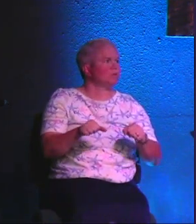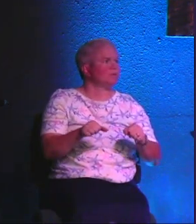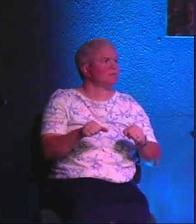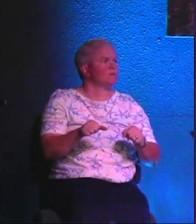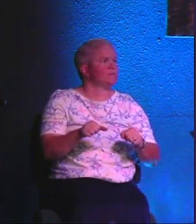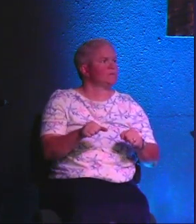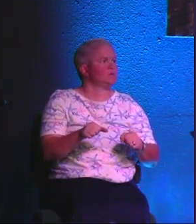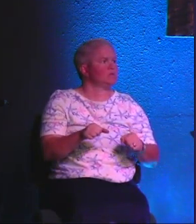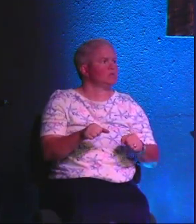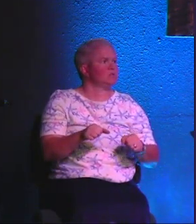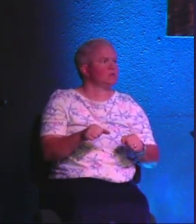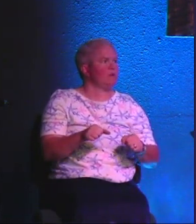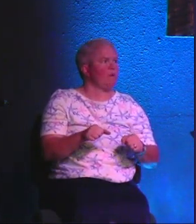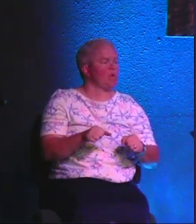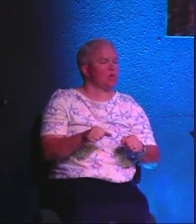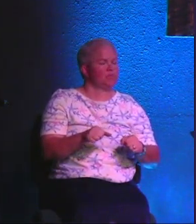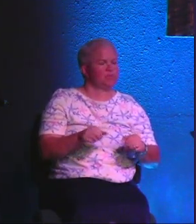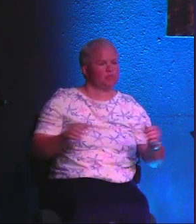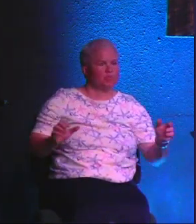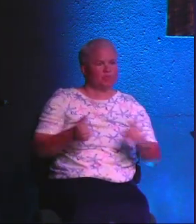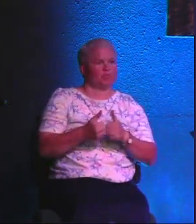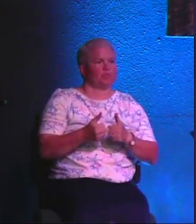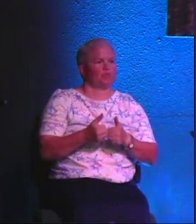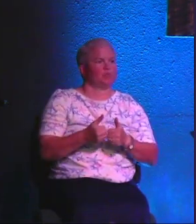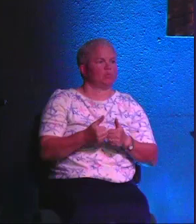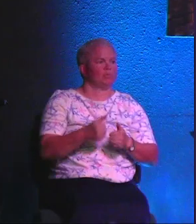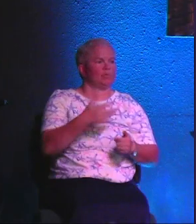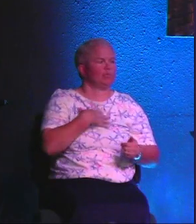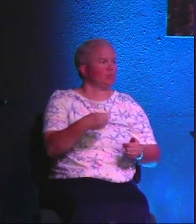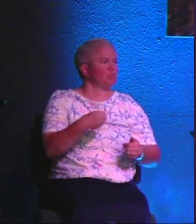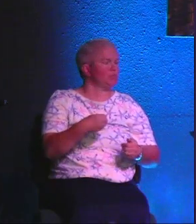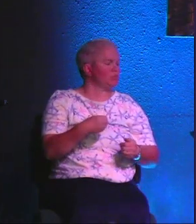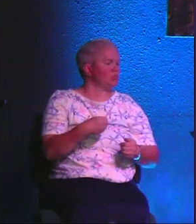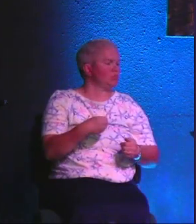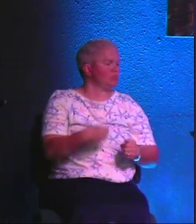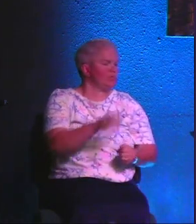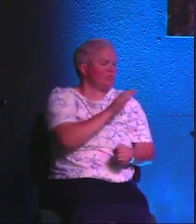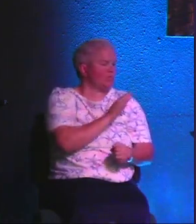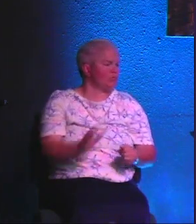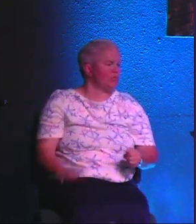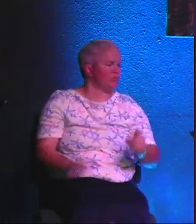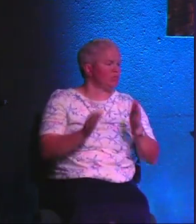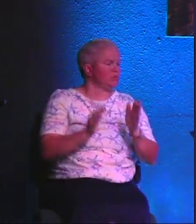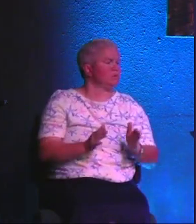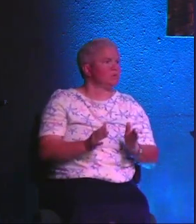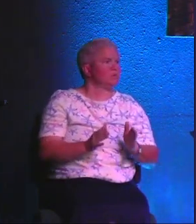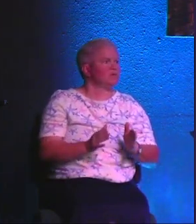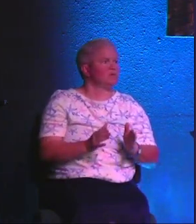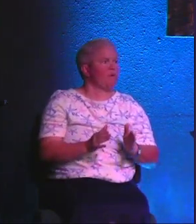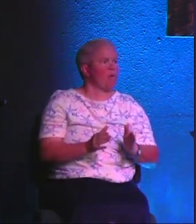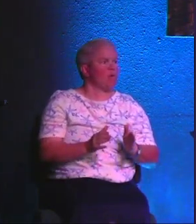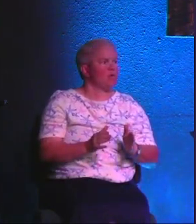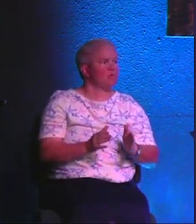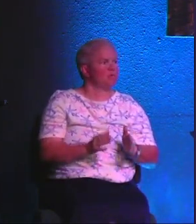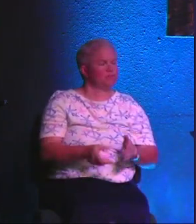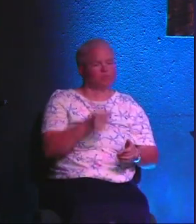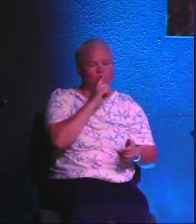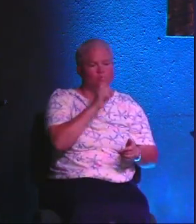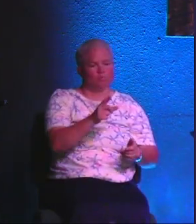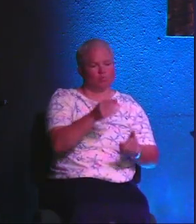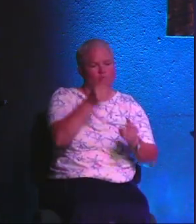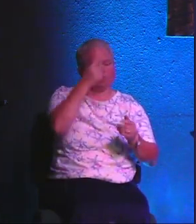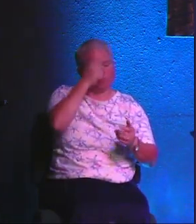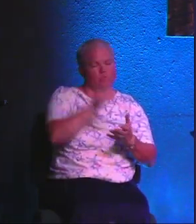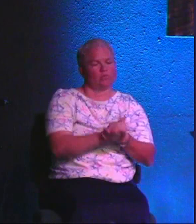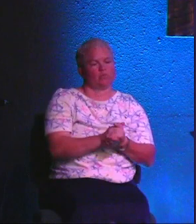can't acknowledge that, I can't agree with that. See, we don't believe in the same thing. See, as Christians, as true believers, as born-again Christians,